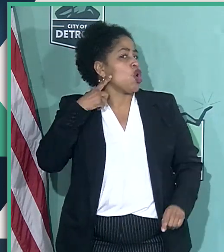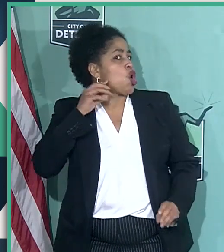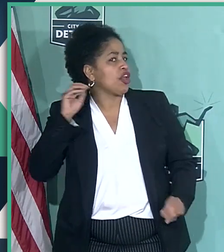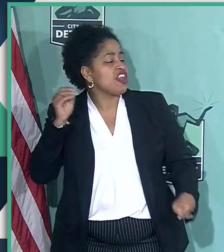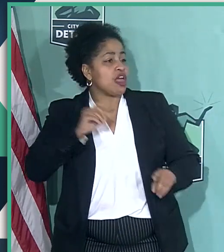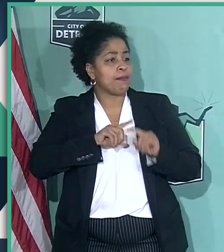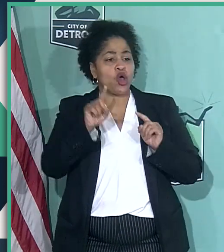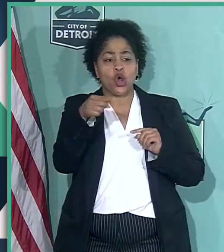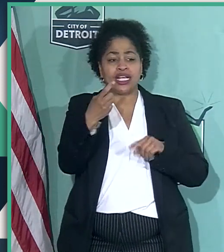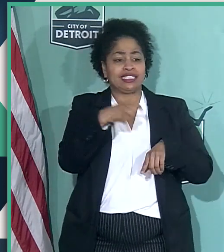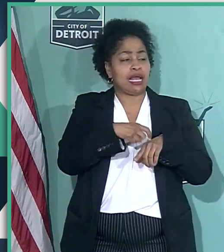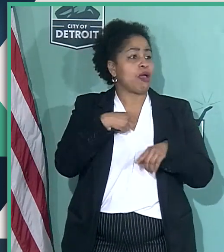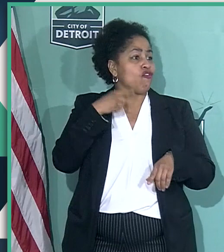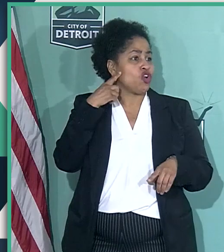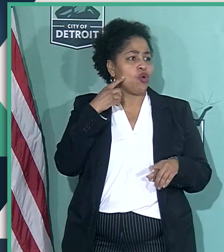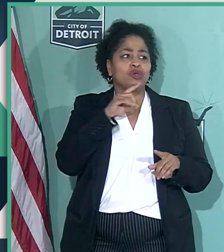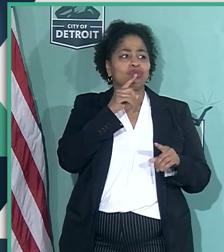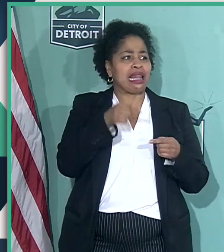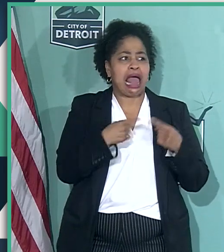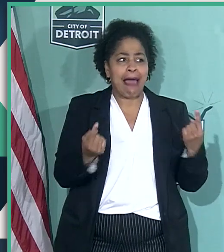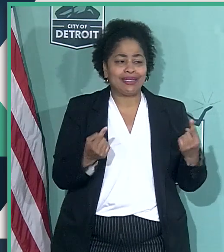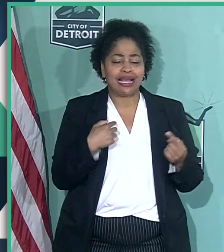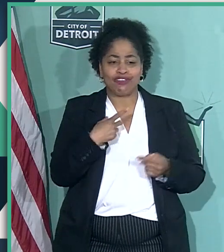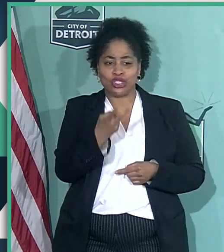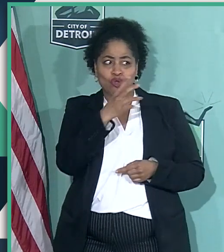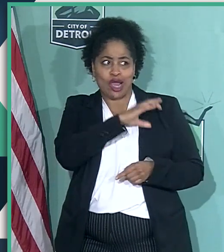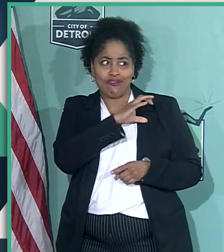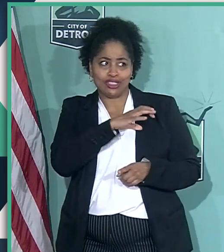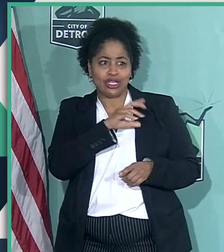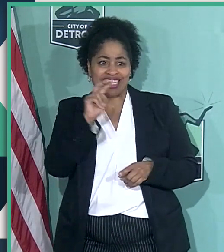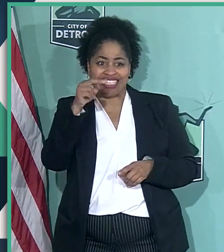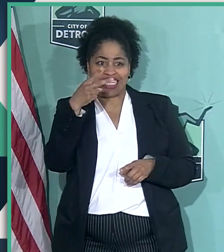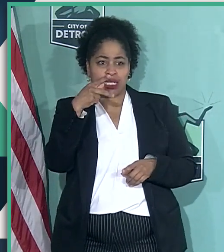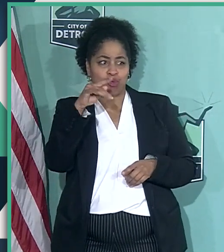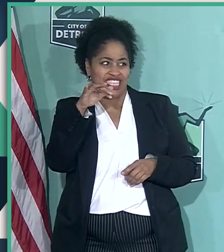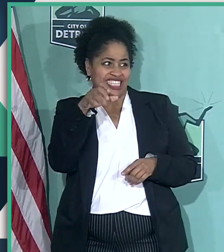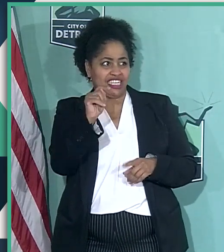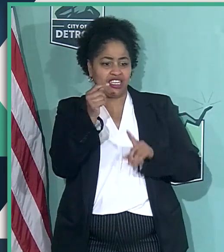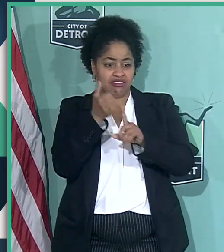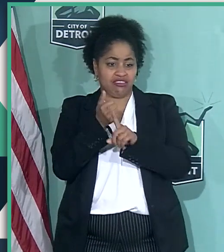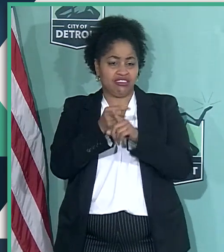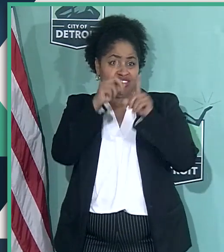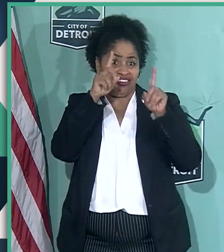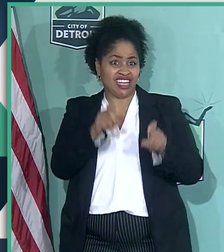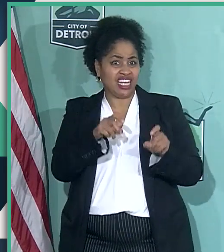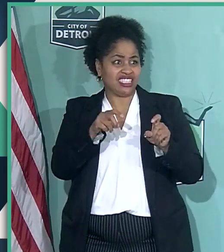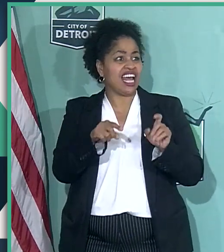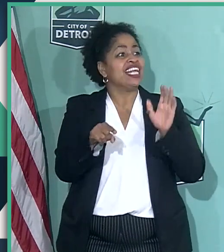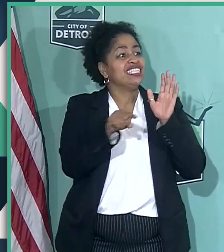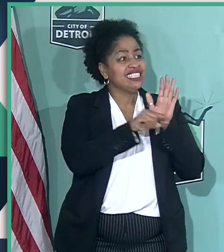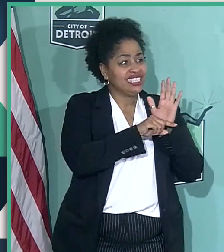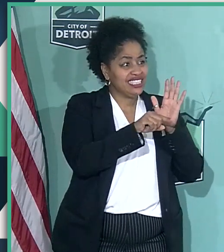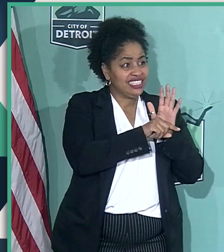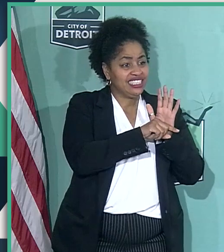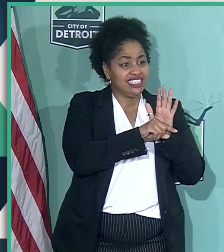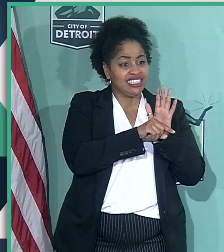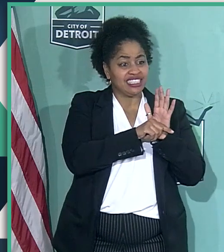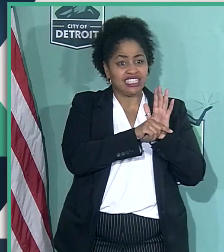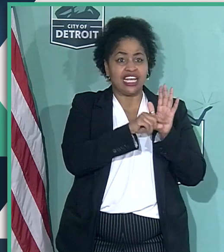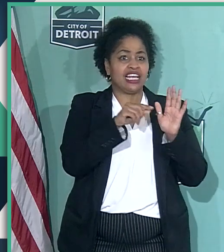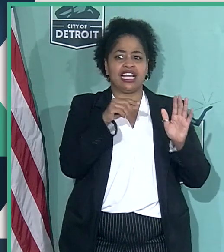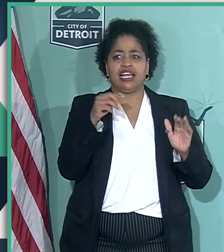but the only one I've heard of was just the opposite. We had two officers in the second precinct who had tested negative at a